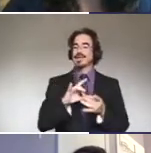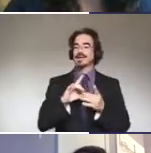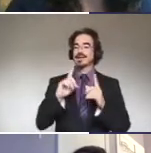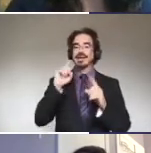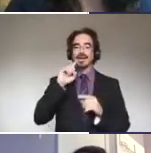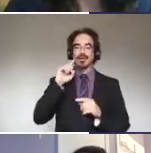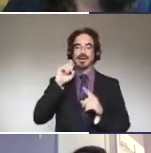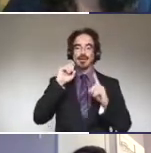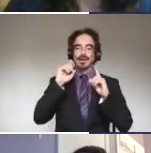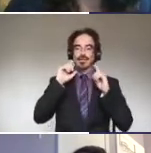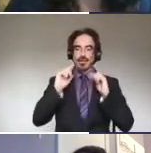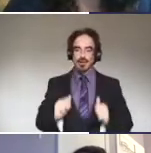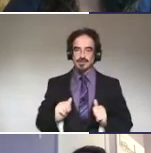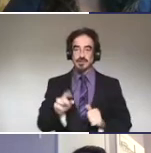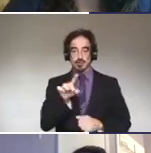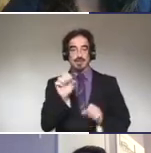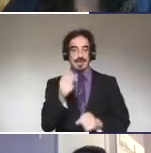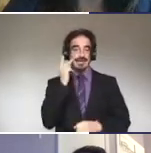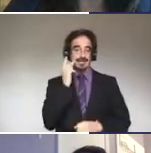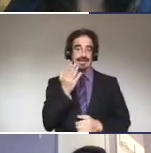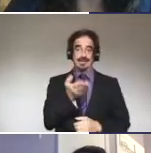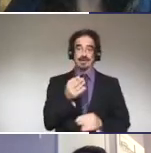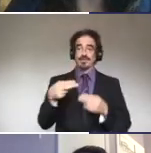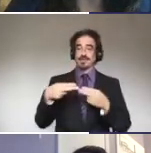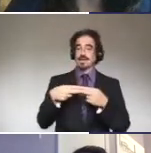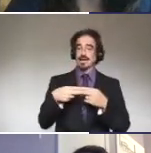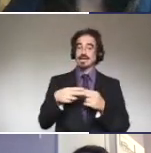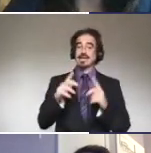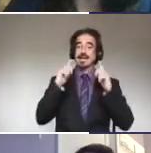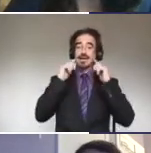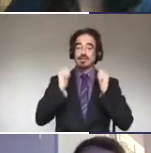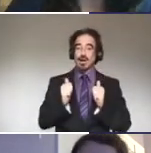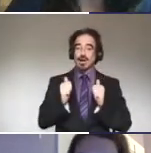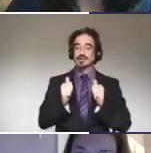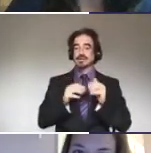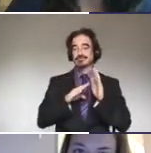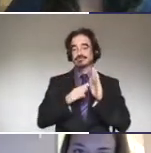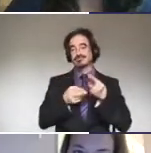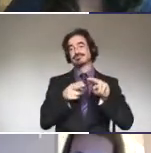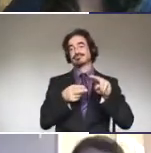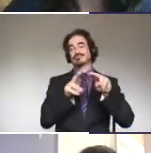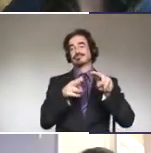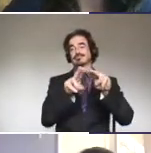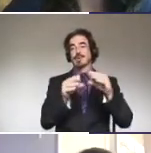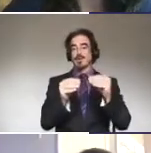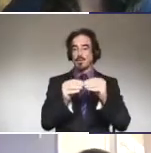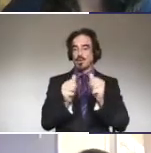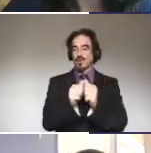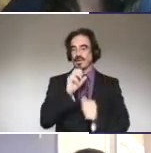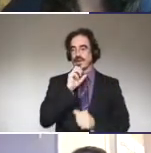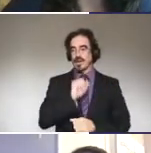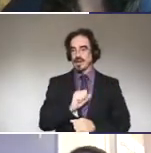As you can see on the slide, hearing loss increases with age and there is quite a lot of it in the communities